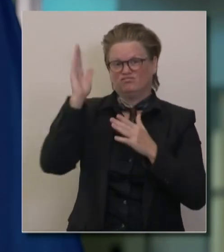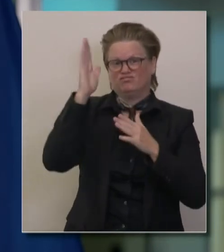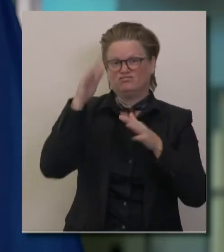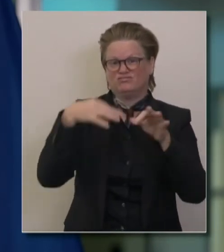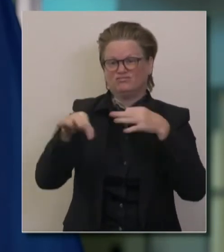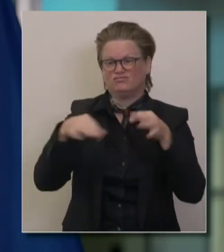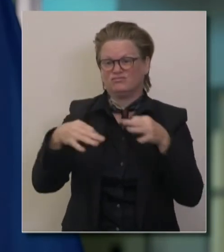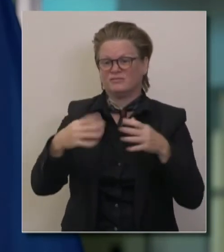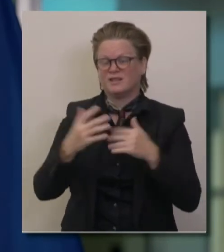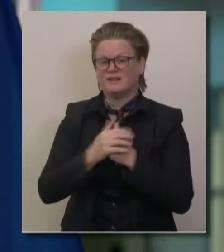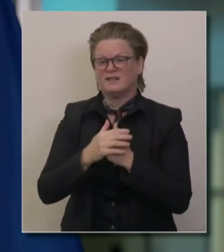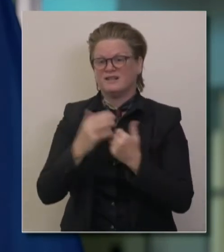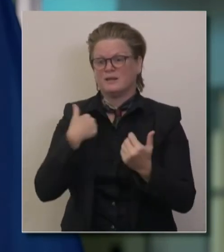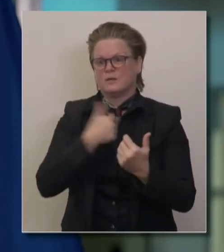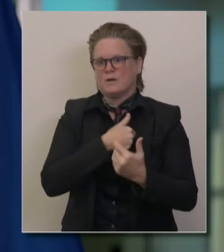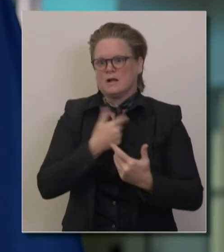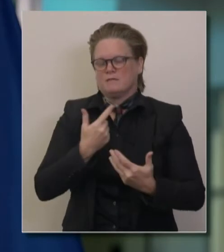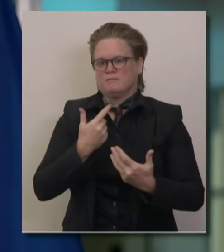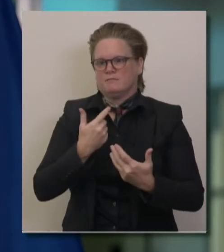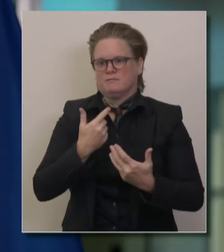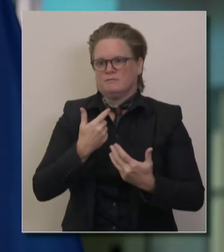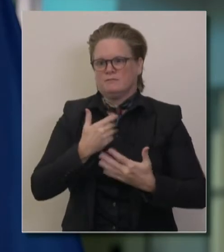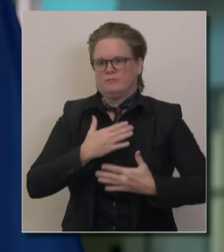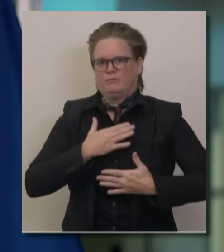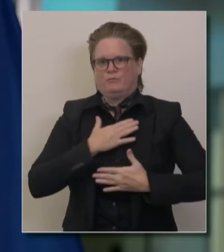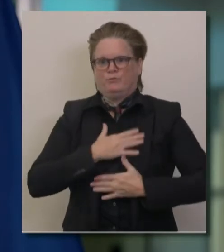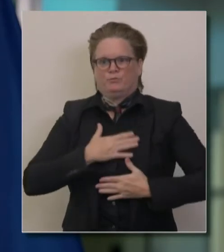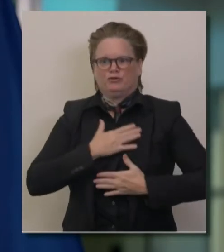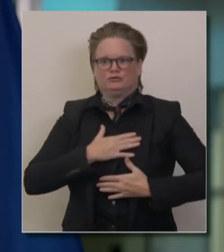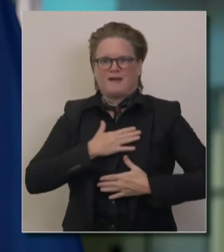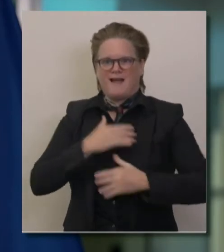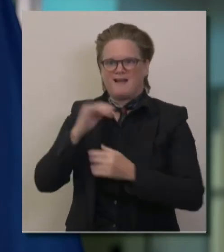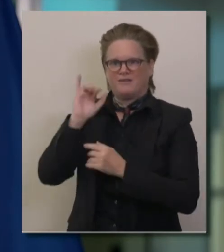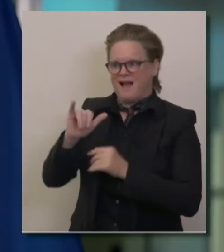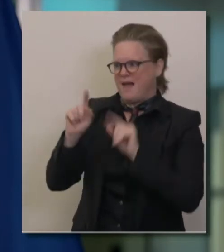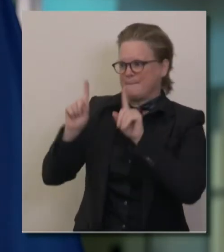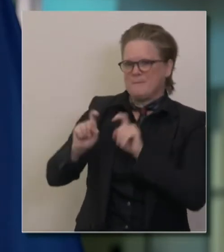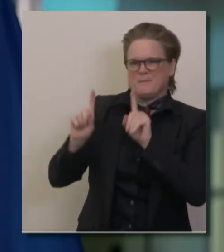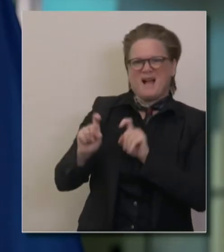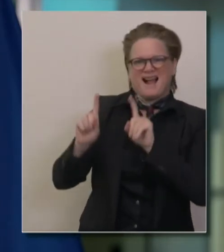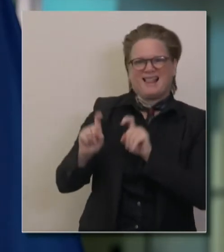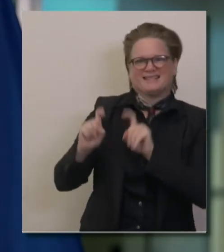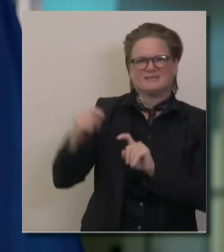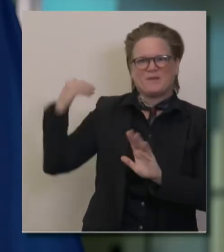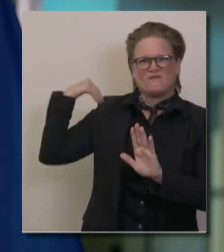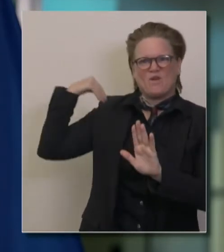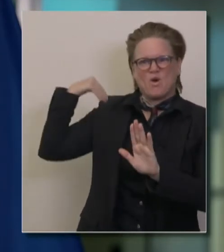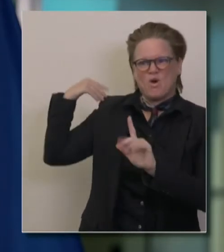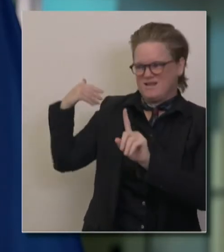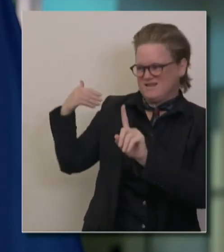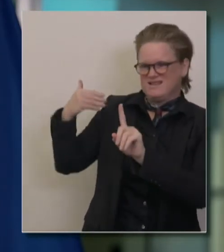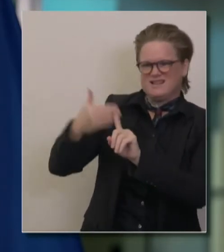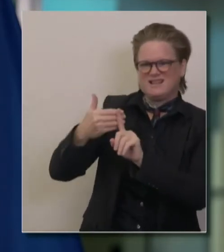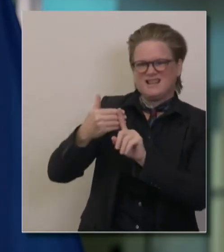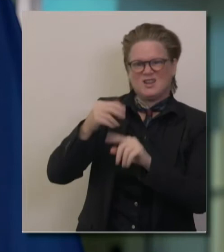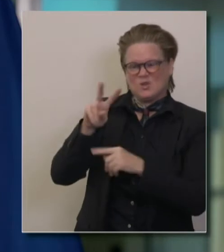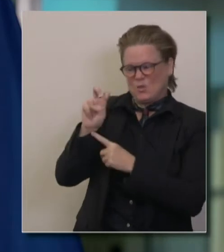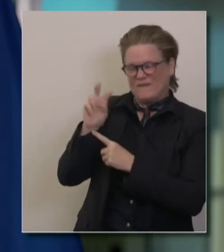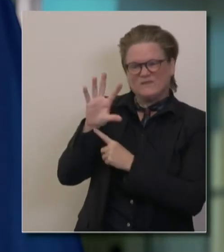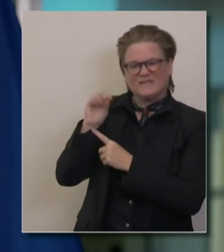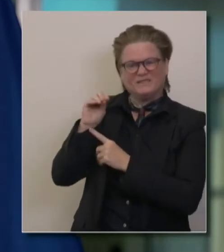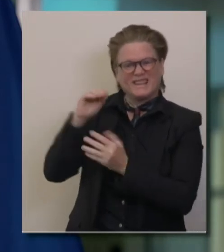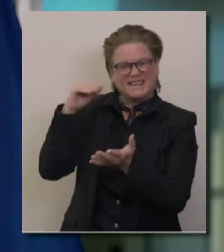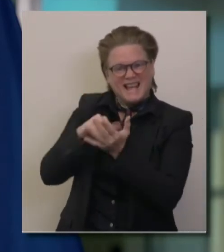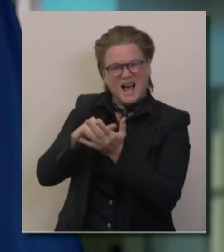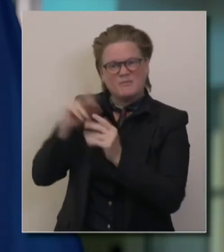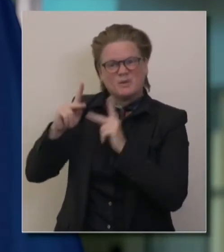we advanced that pilot with our UCs. We advanced that pilot on a number of campuses as well. And we, uh, we're very, uh, pleased with